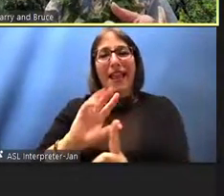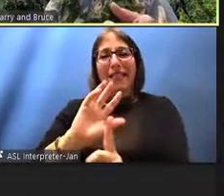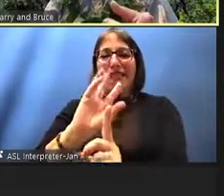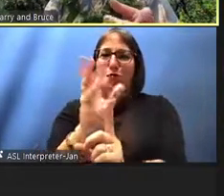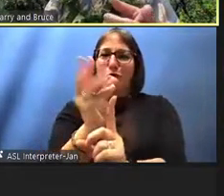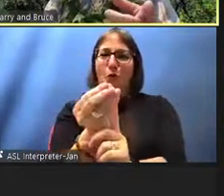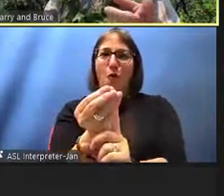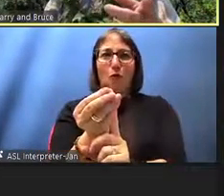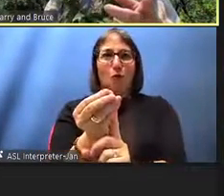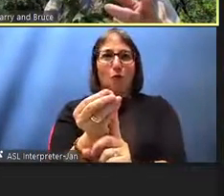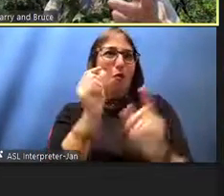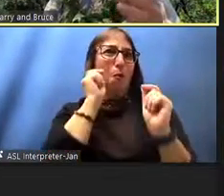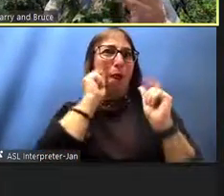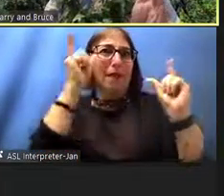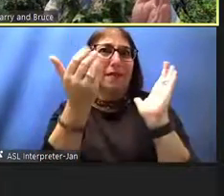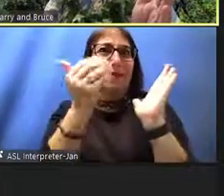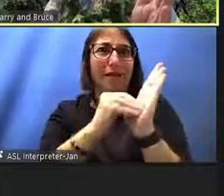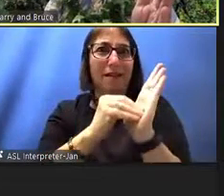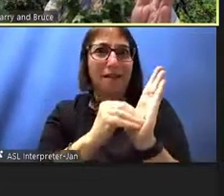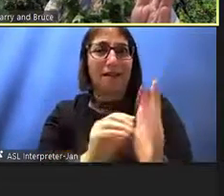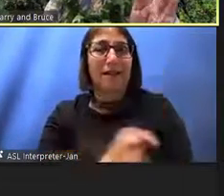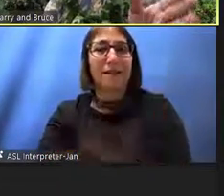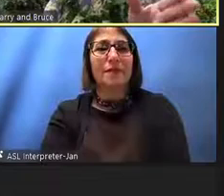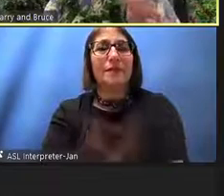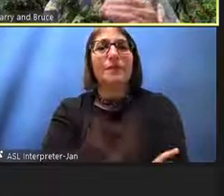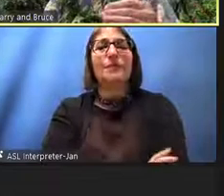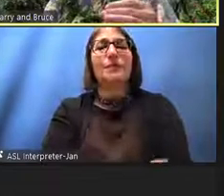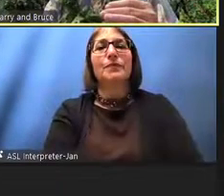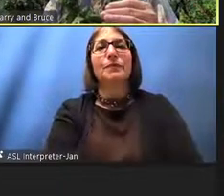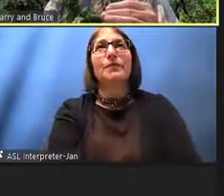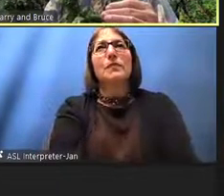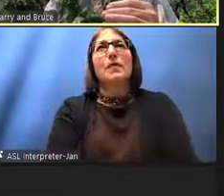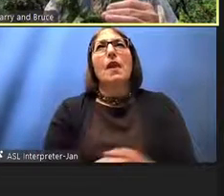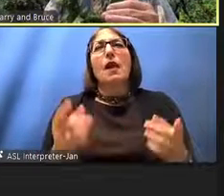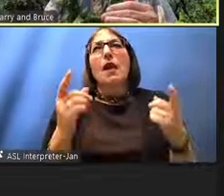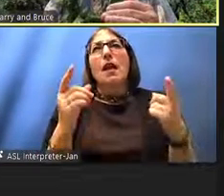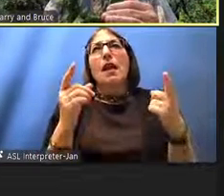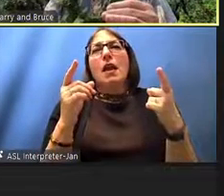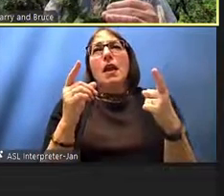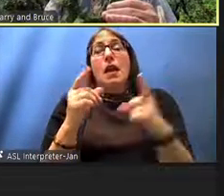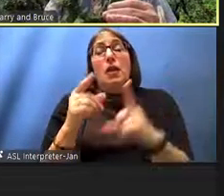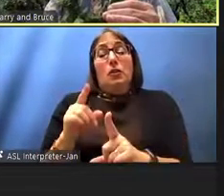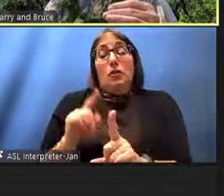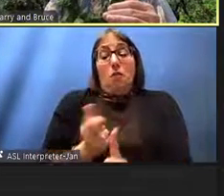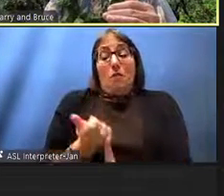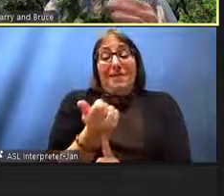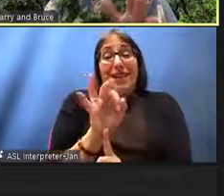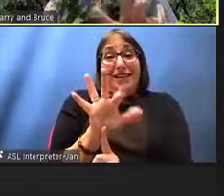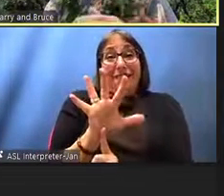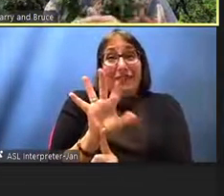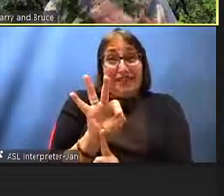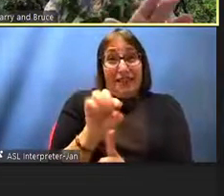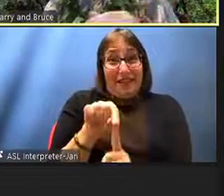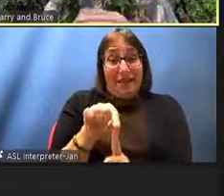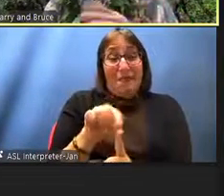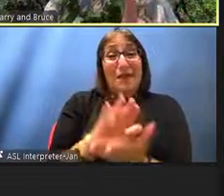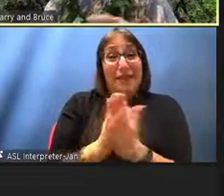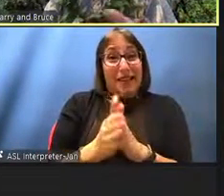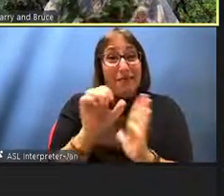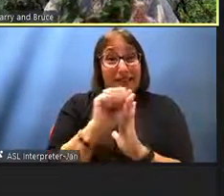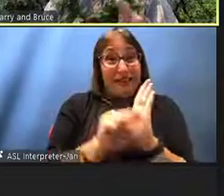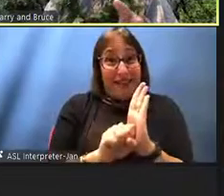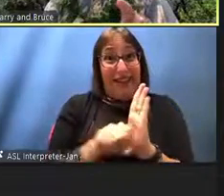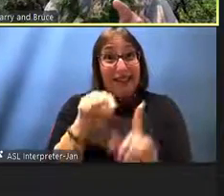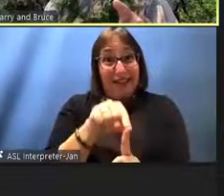and that did not happen to after statehood but you see that the